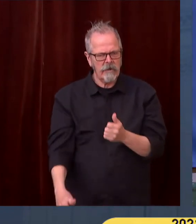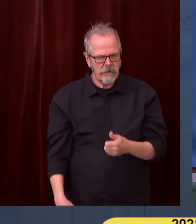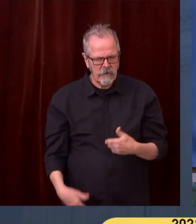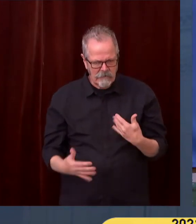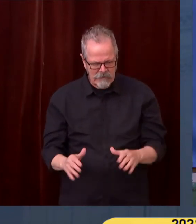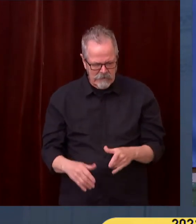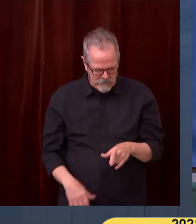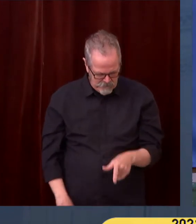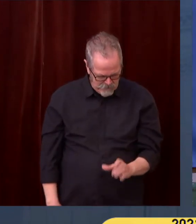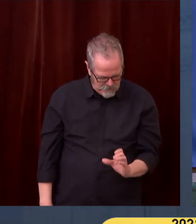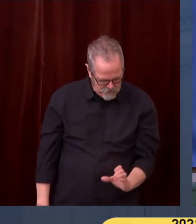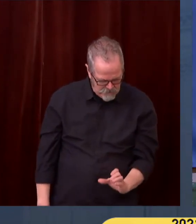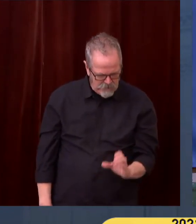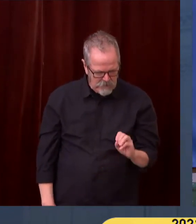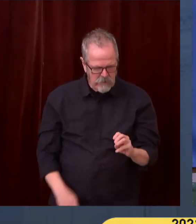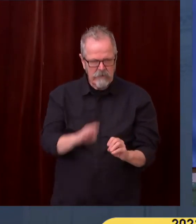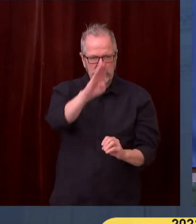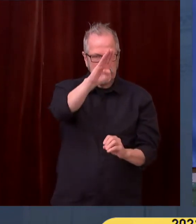These things are tried and true.